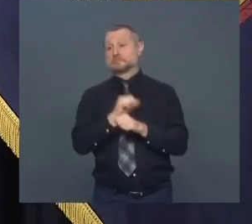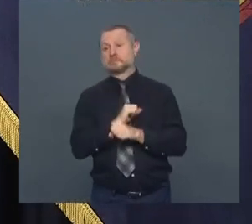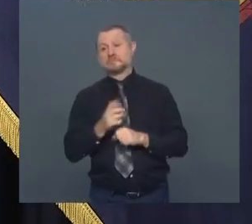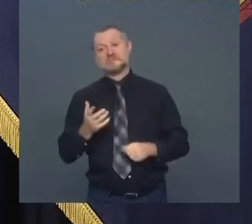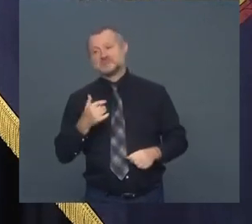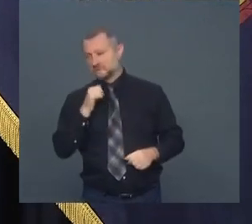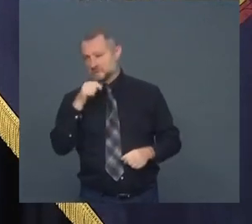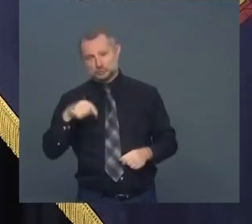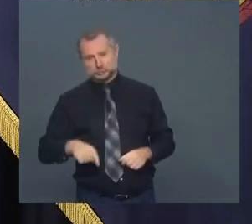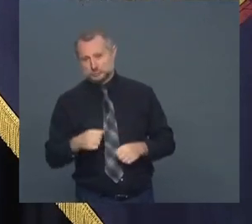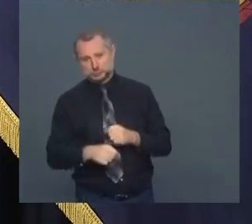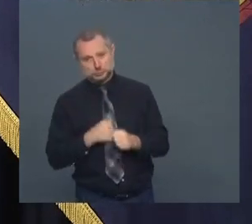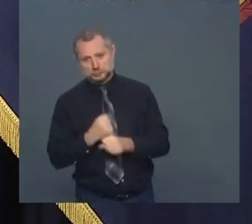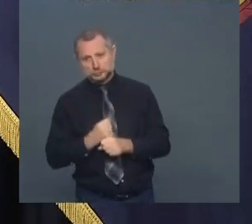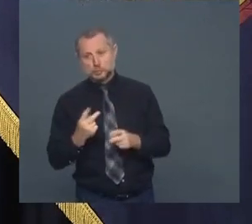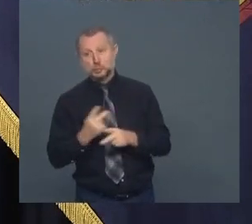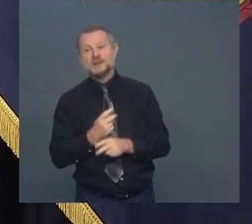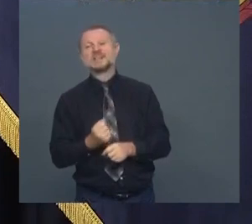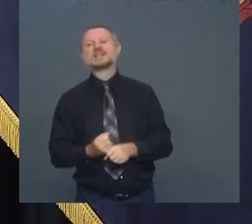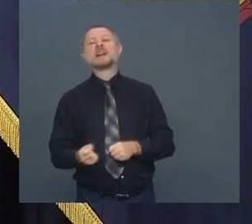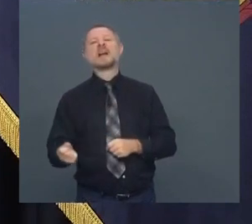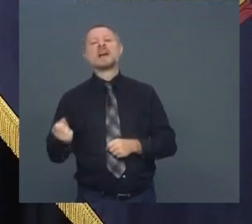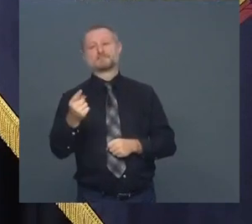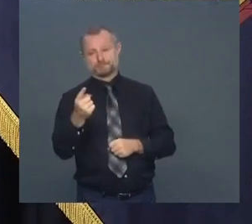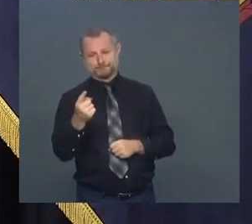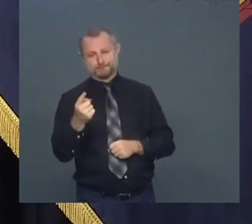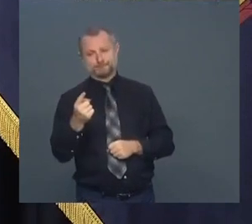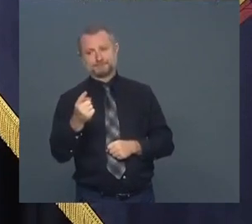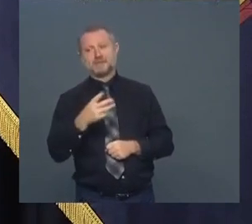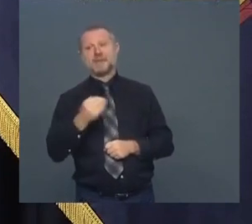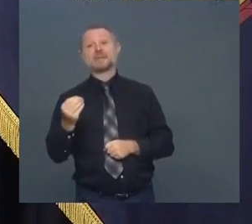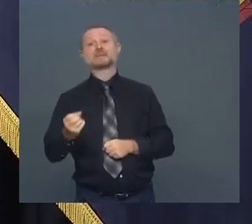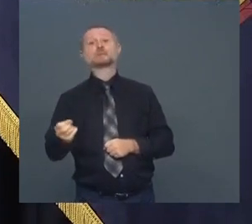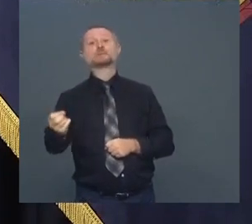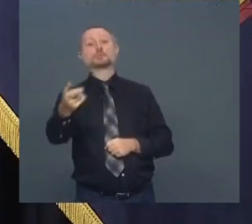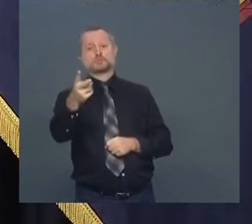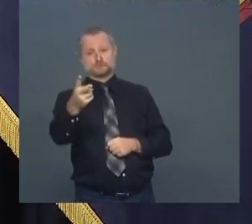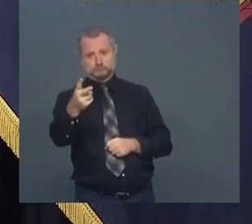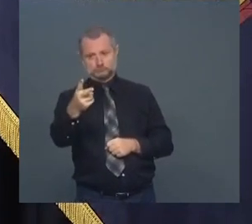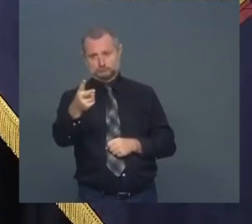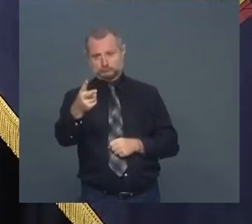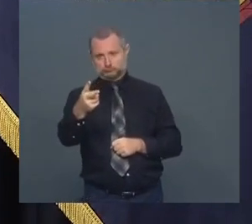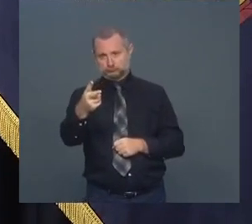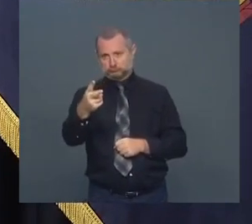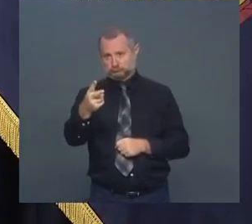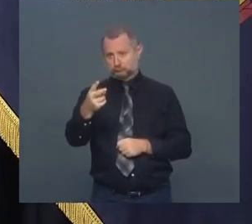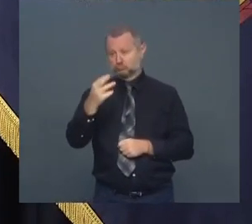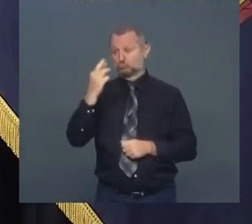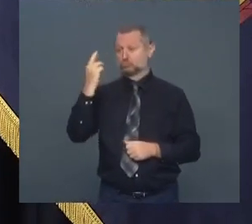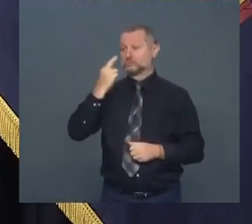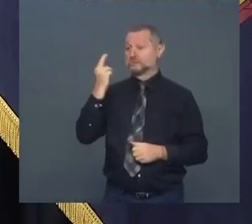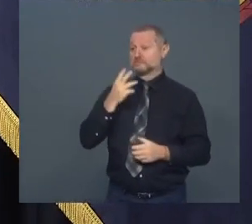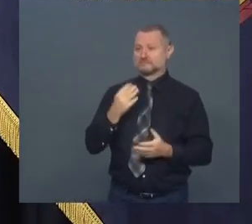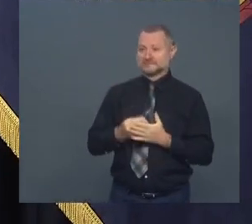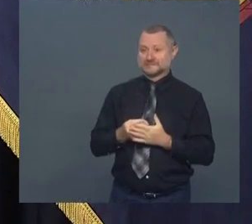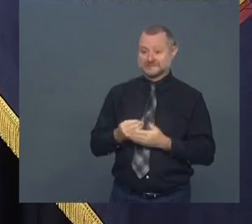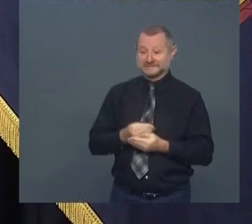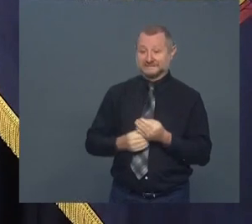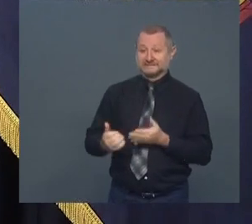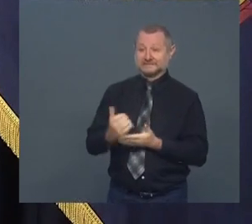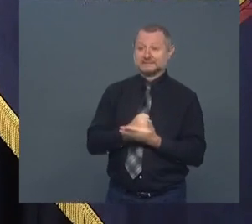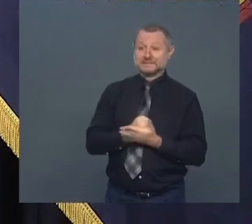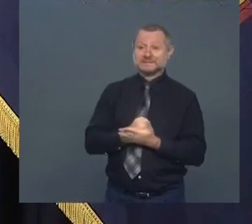worst is next year and the year after. Because the revenues are falling